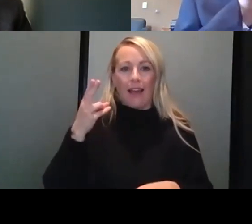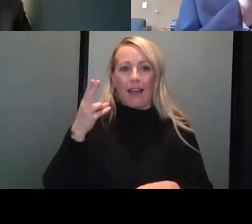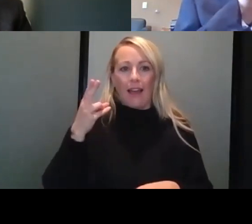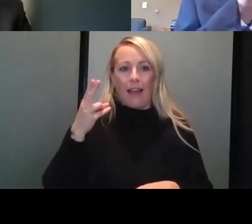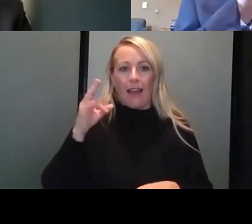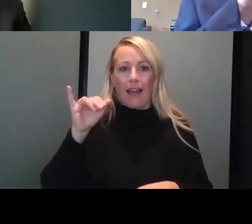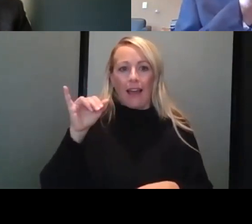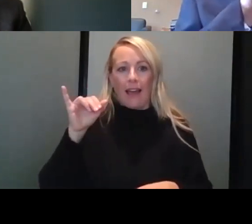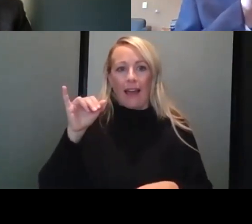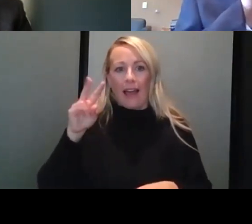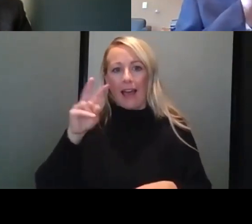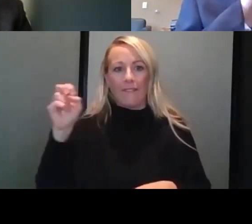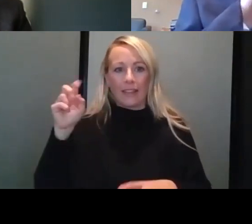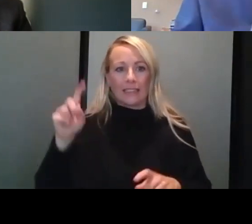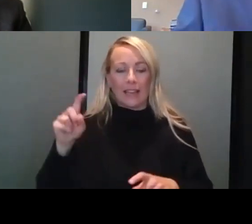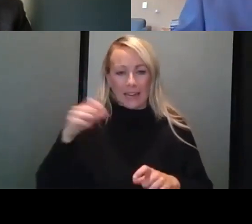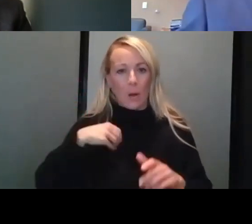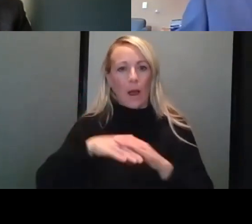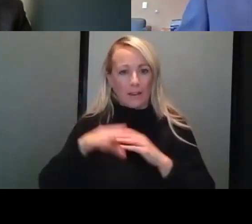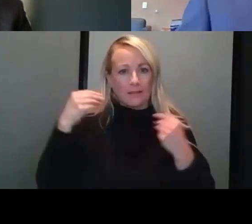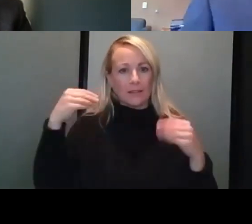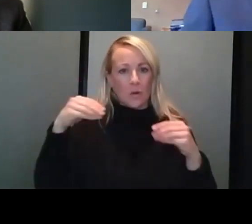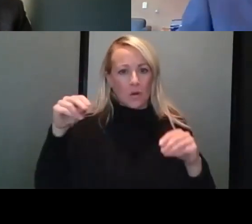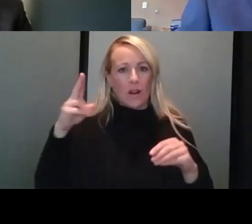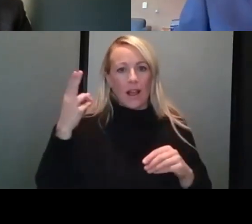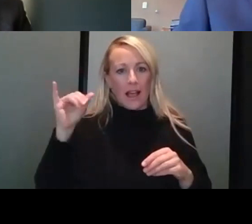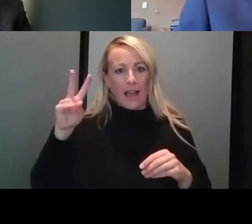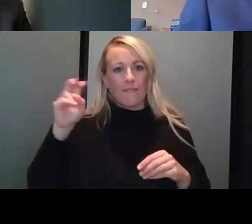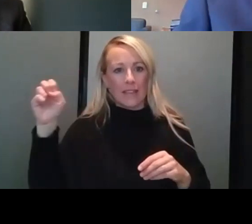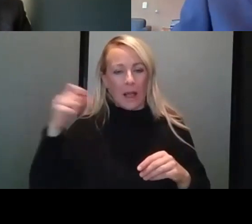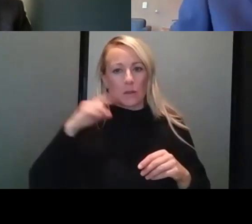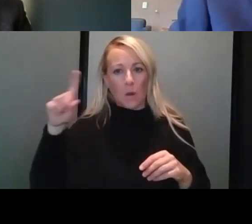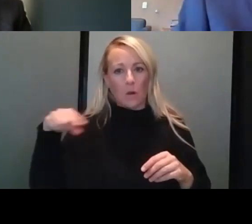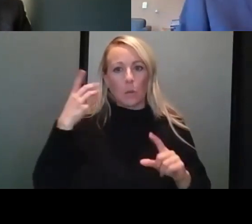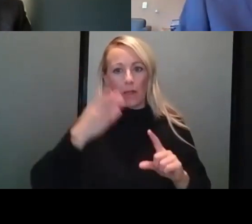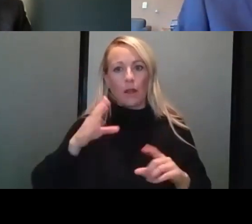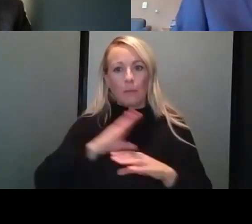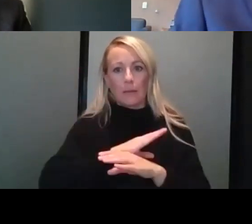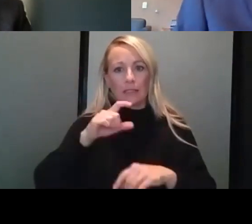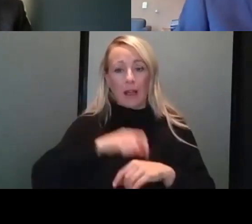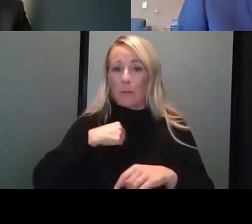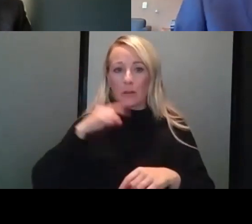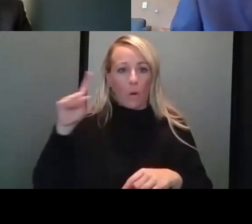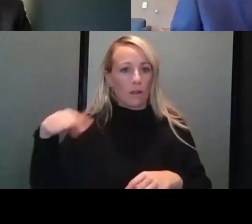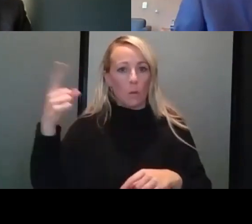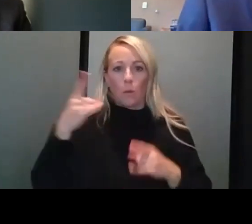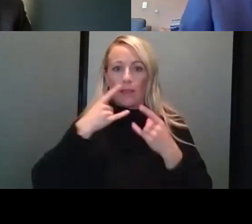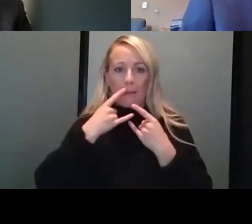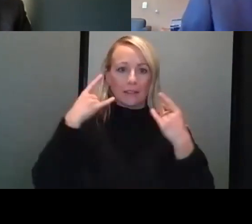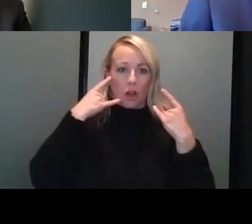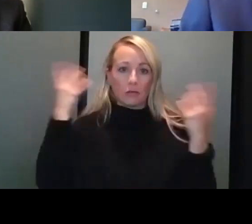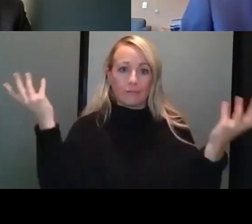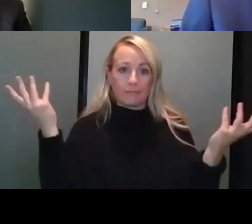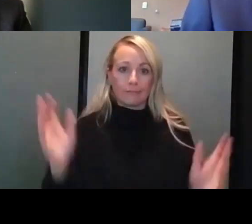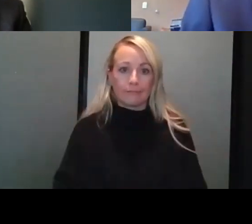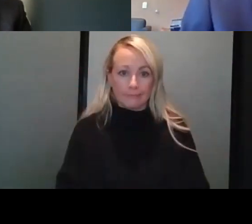optimistic. I went into Hy-Vee and I was the only one there at a reasonably busy time with a mask on. So that's